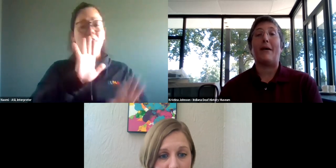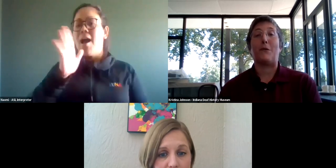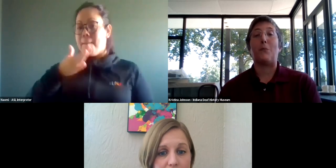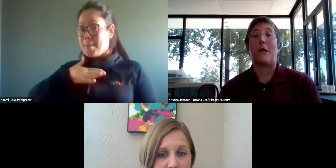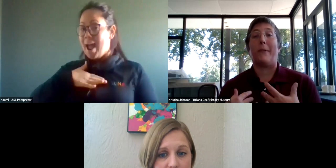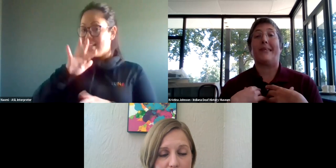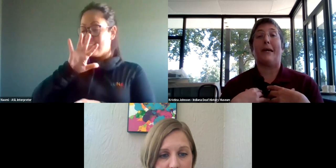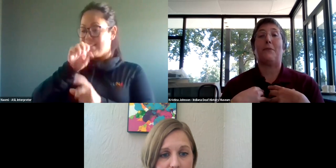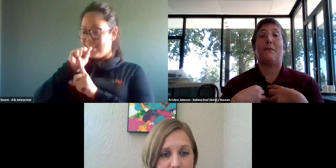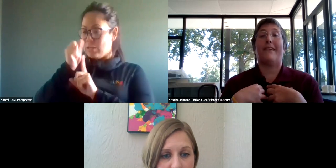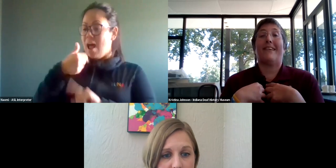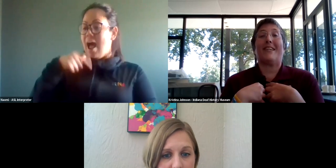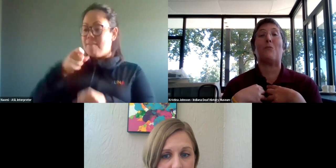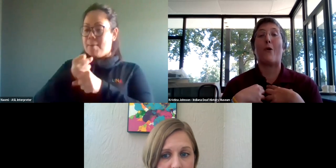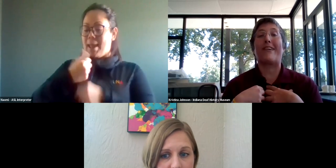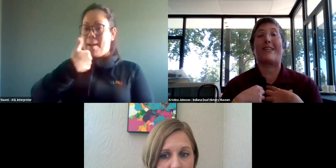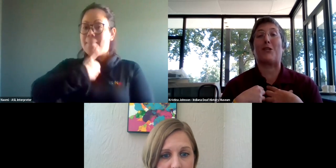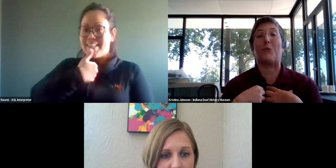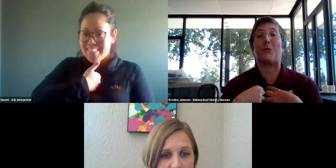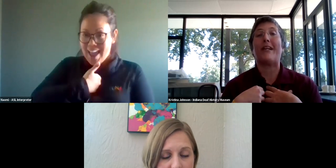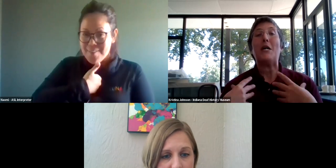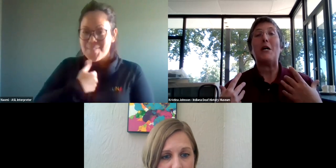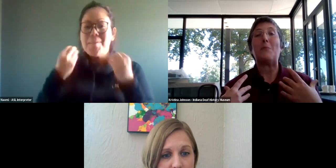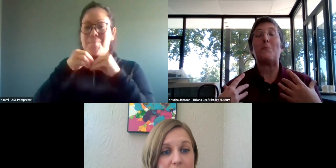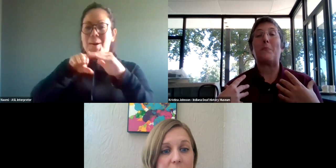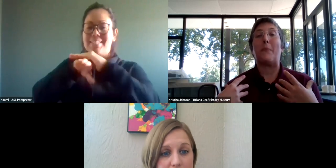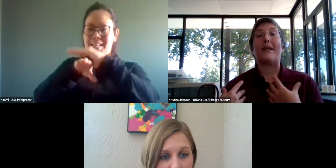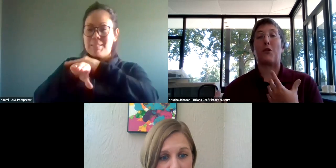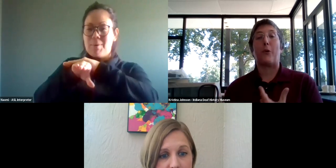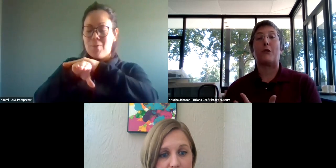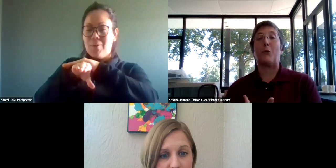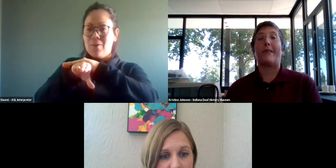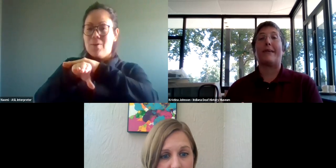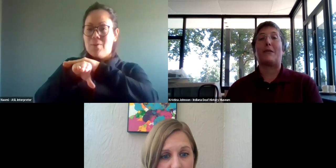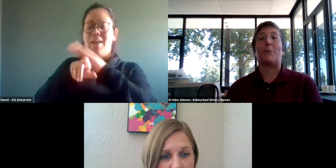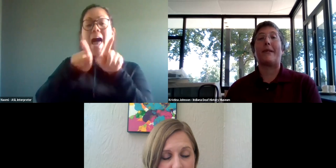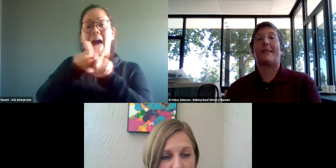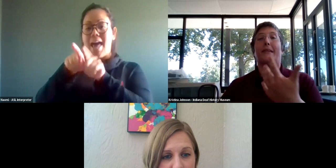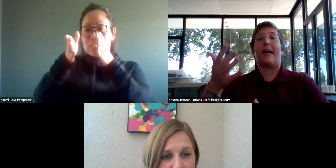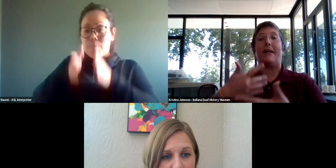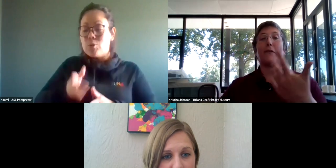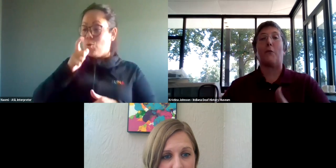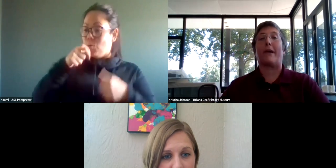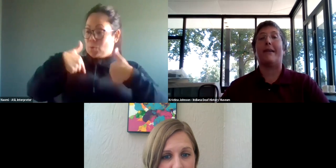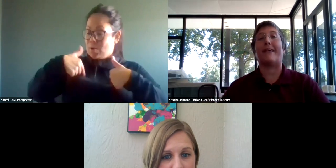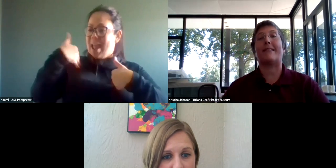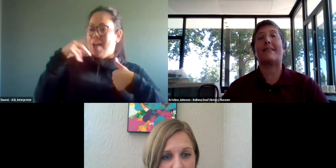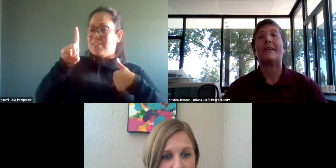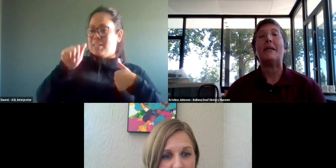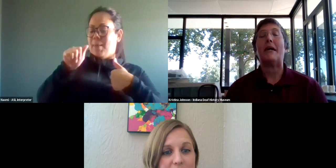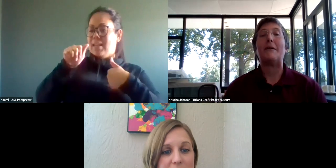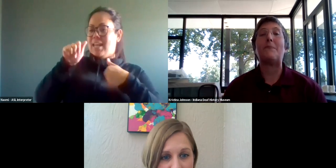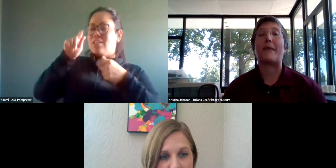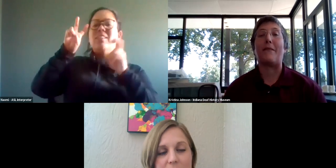here is I have to make myself more accessible, um, as the person with the disabilities in this kind of flipped